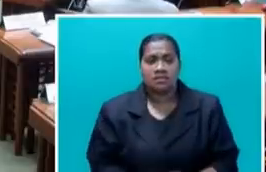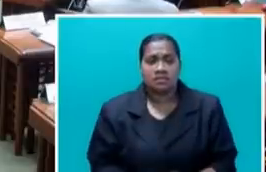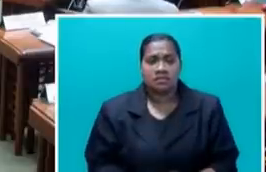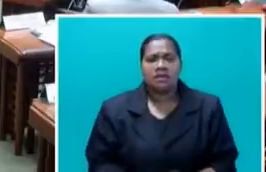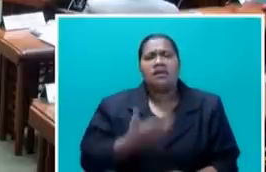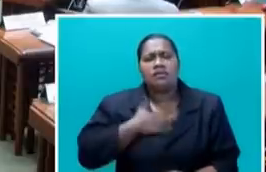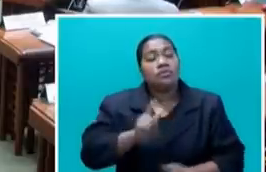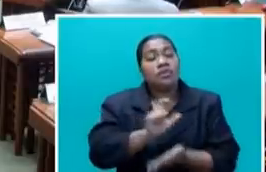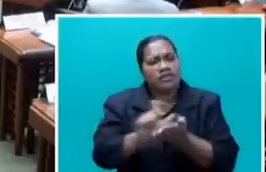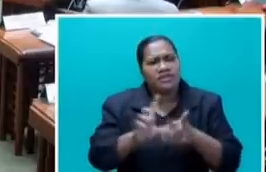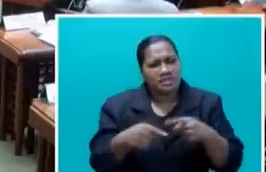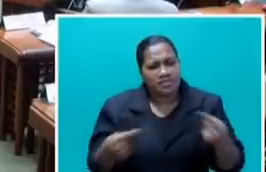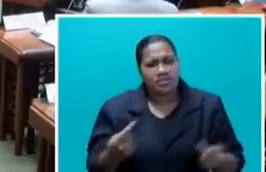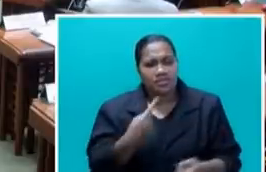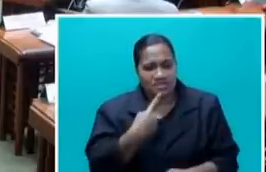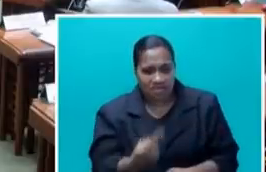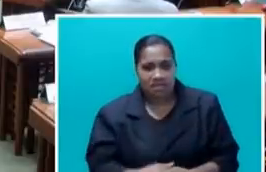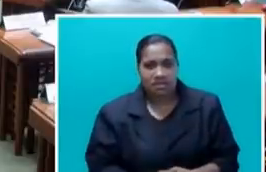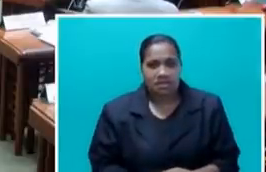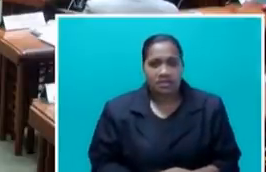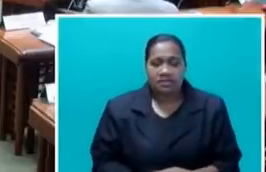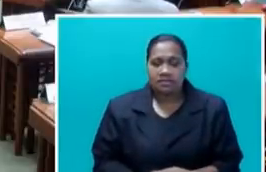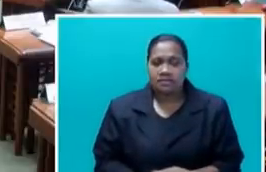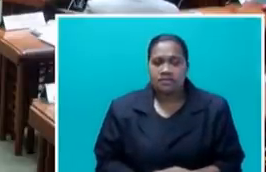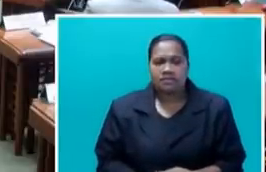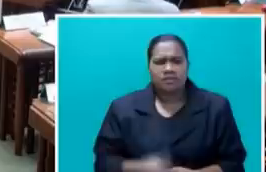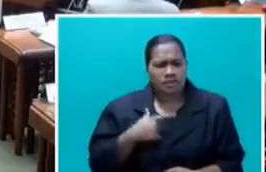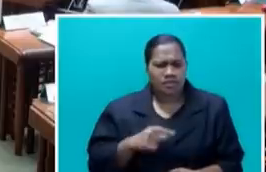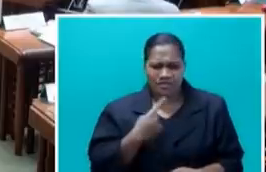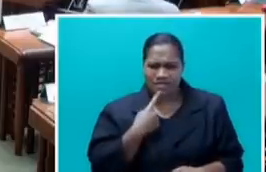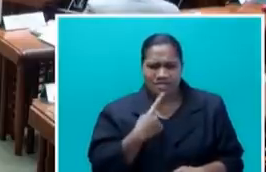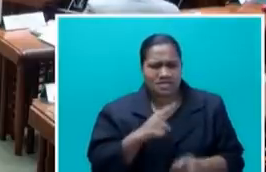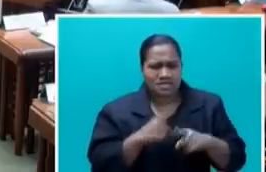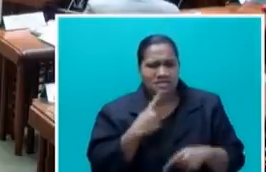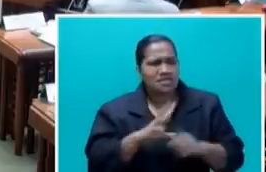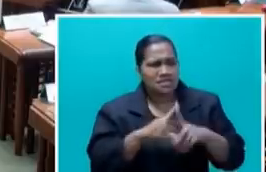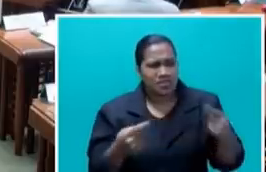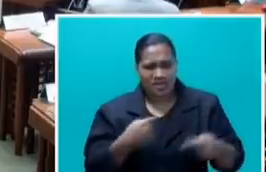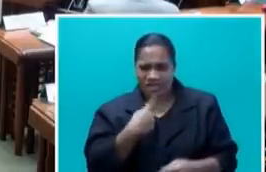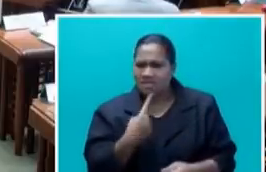on this week off. Because he's casting aspersions on something that I said, and I'll say it.